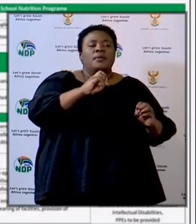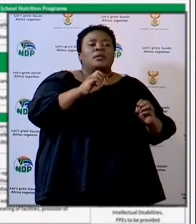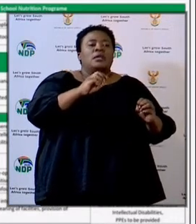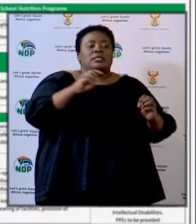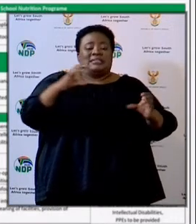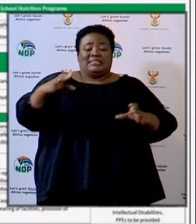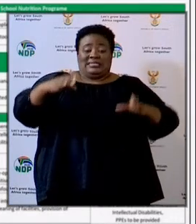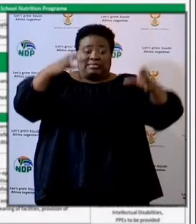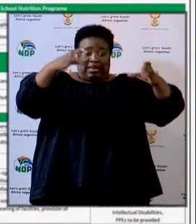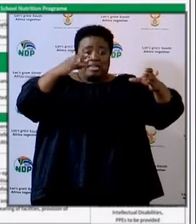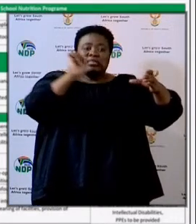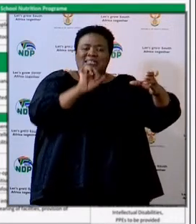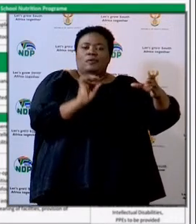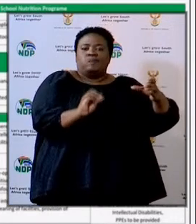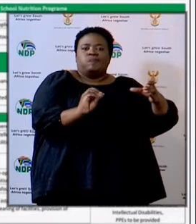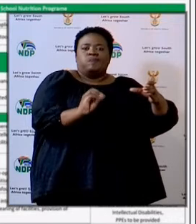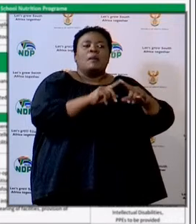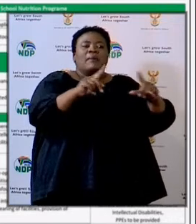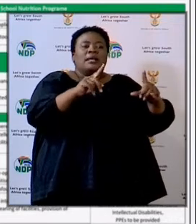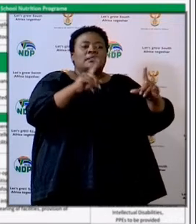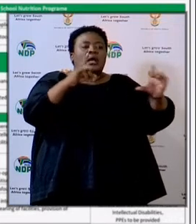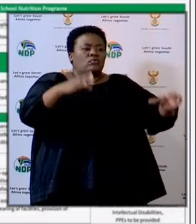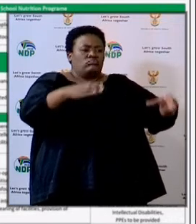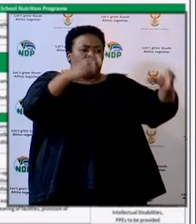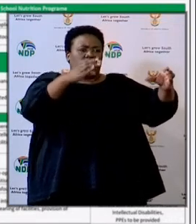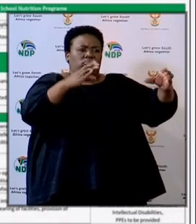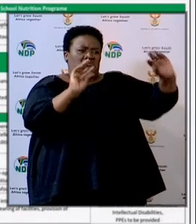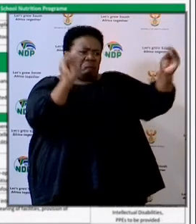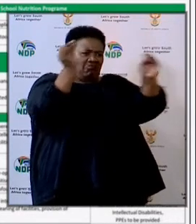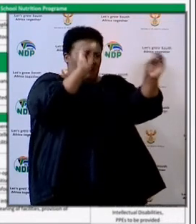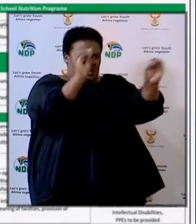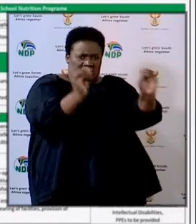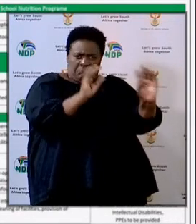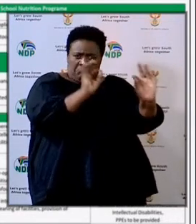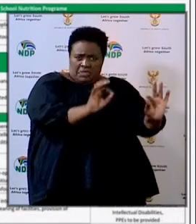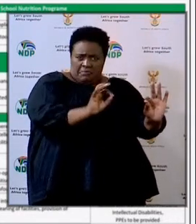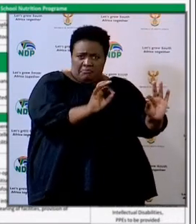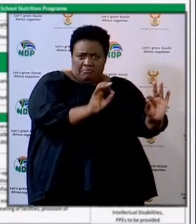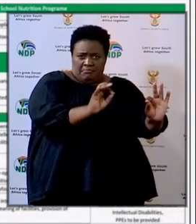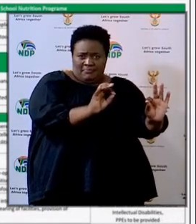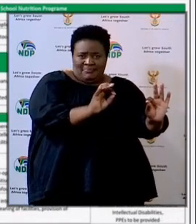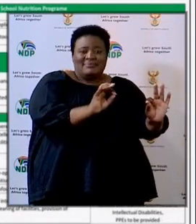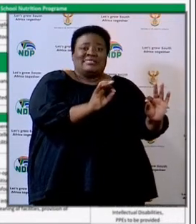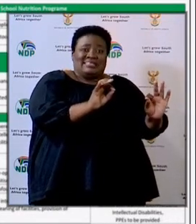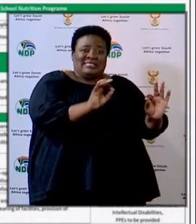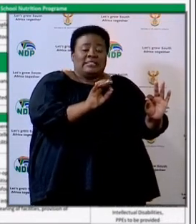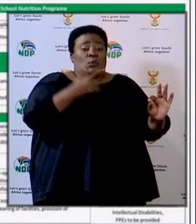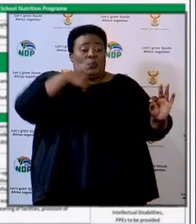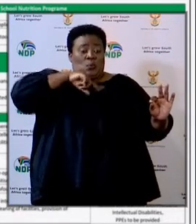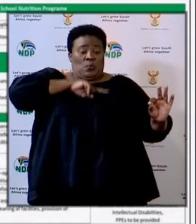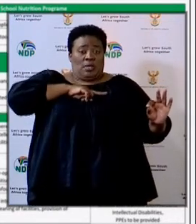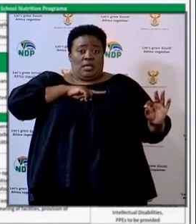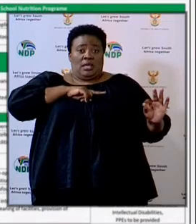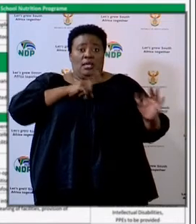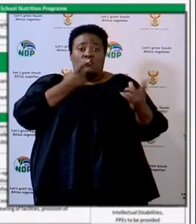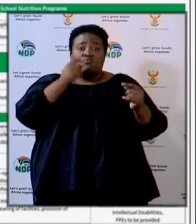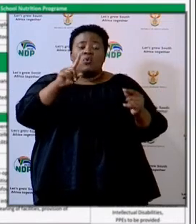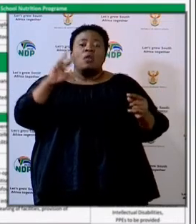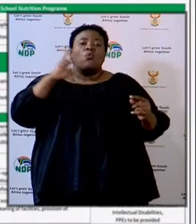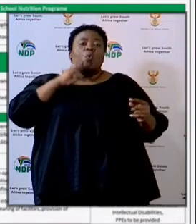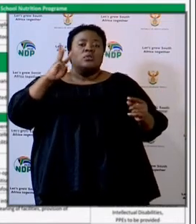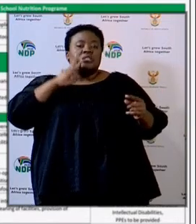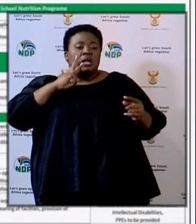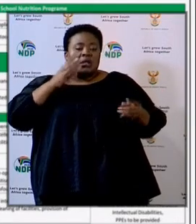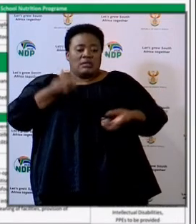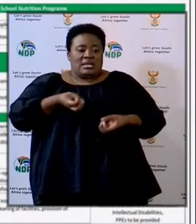tanks. That's why in some of the areas, because our assessment is about the provision of water, not